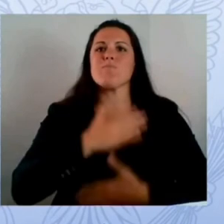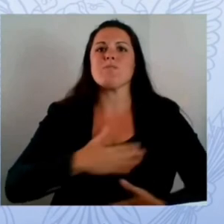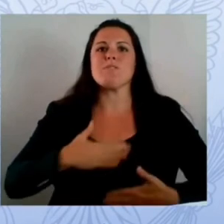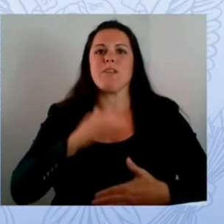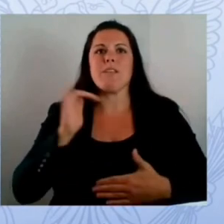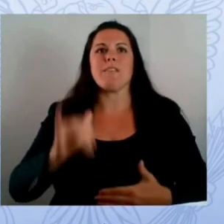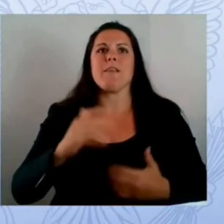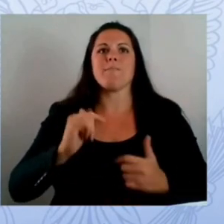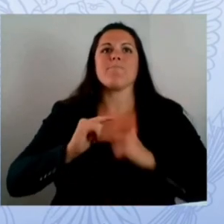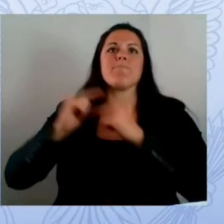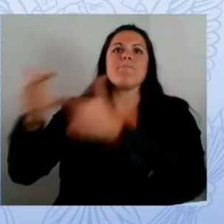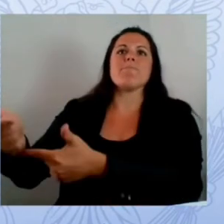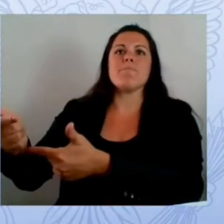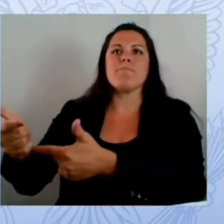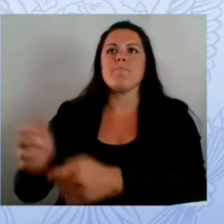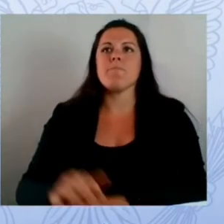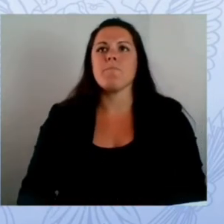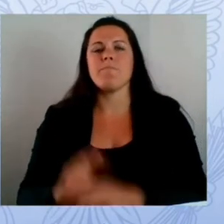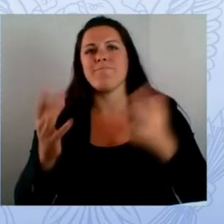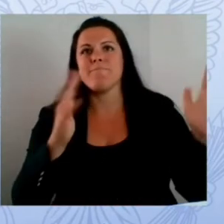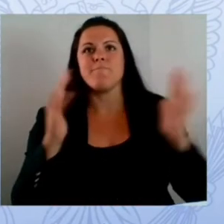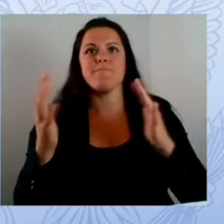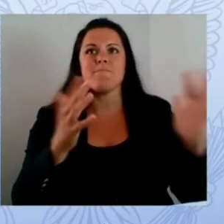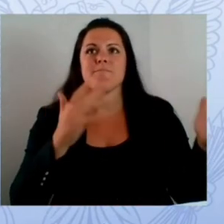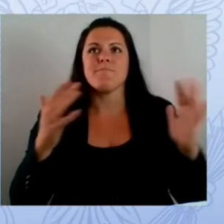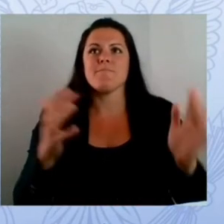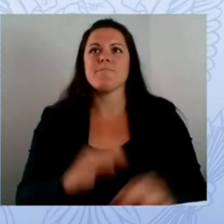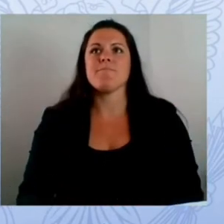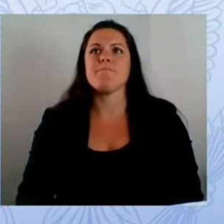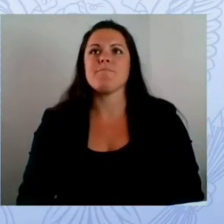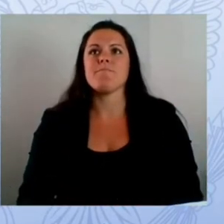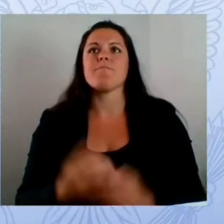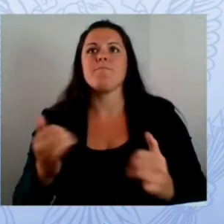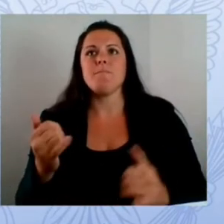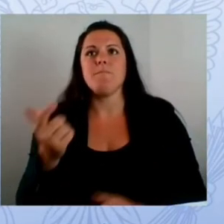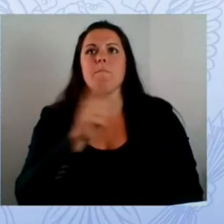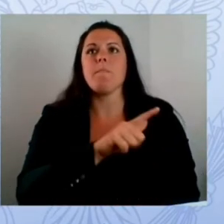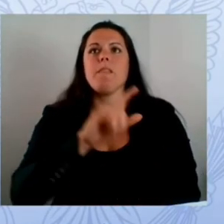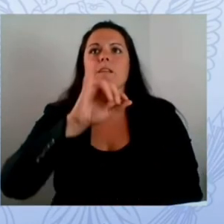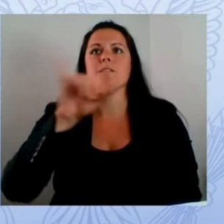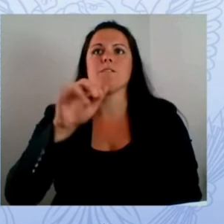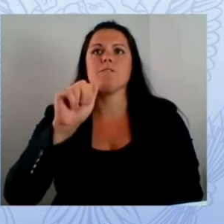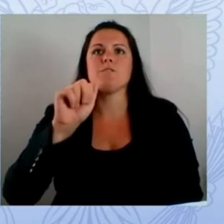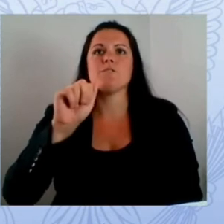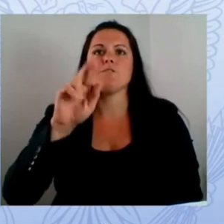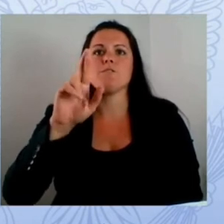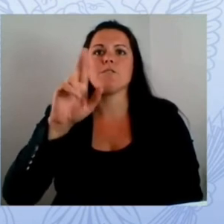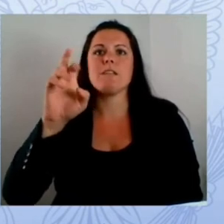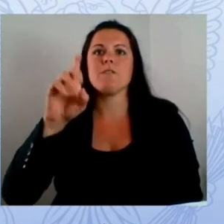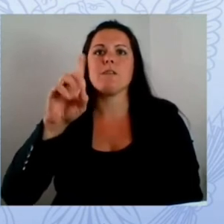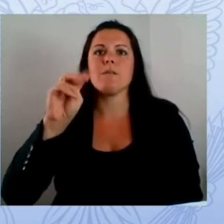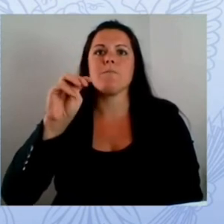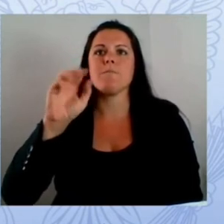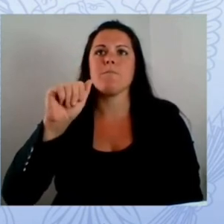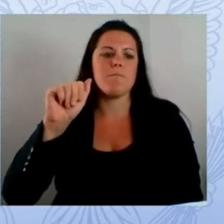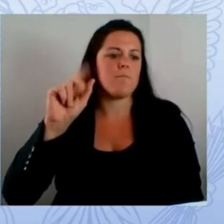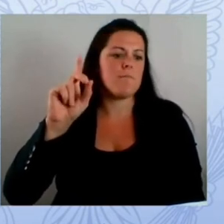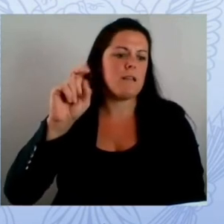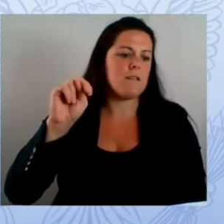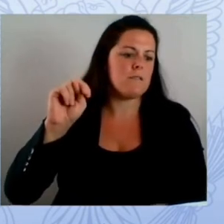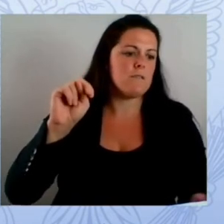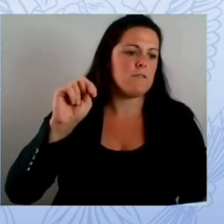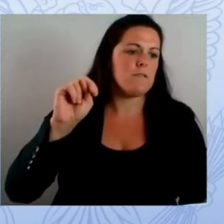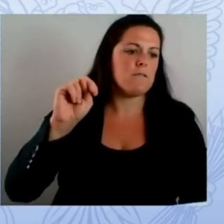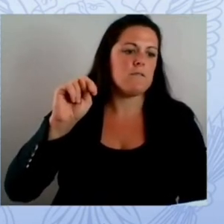and finally i'll introduce jared mater director of educational technology for lincoln pennsylvania thank you so much and